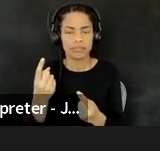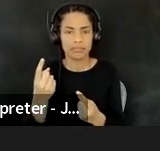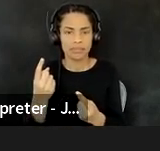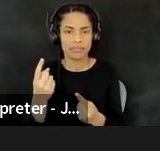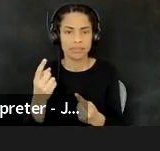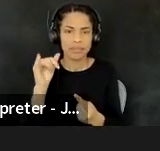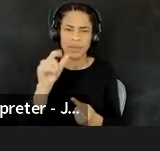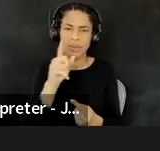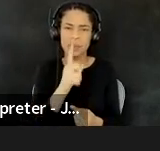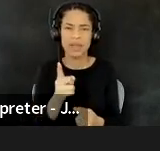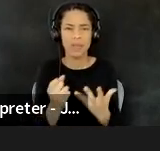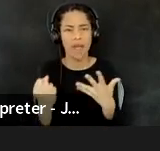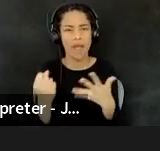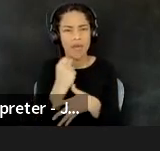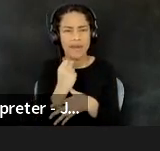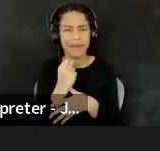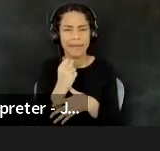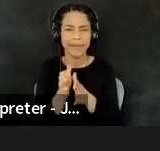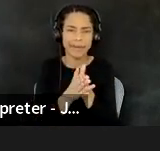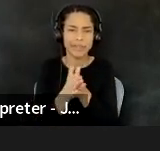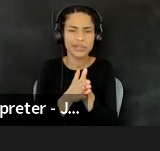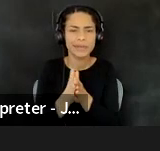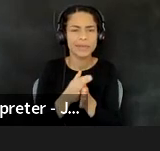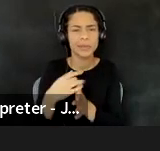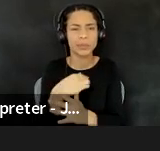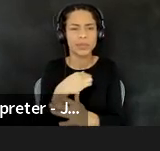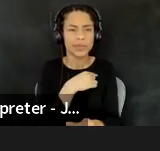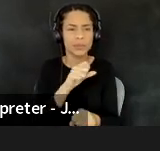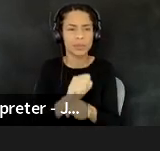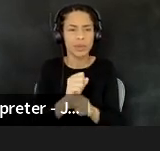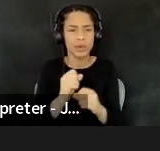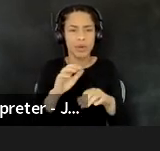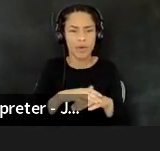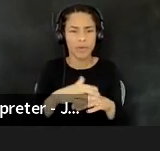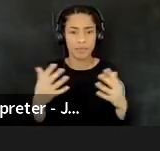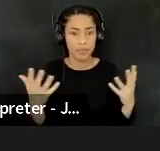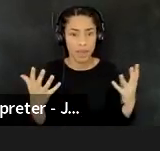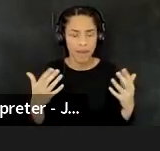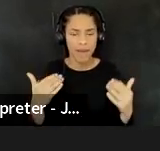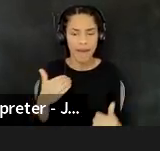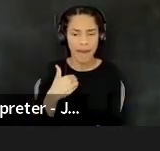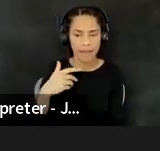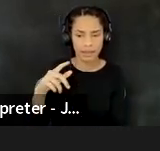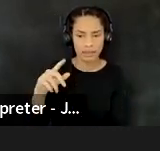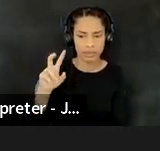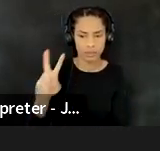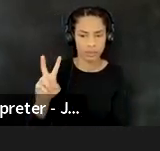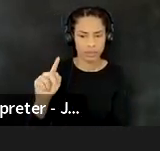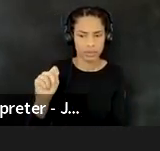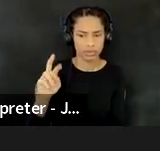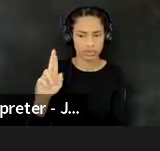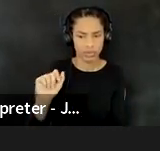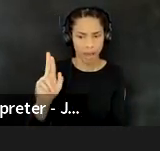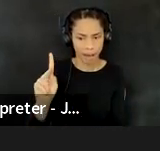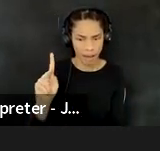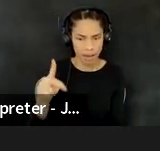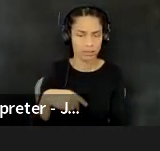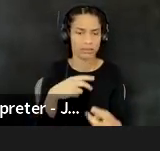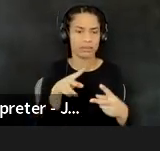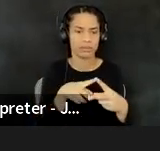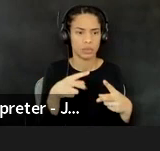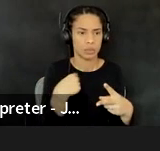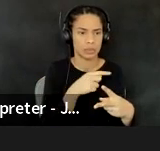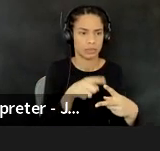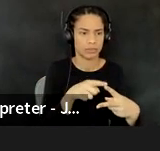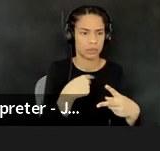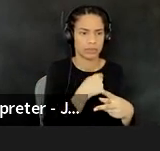a priority, uh, initiative that we embarked on, which was the launching of two tracks. One, the network track that Emily mentioned that was